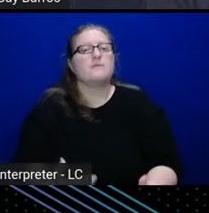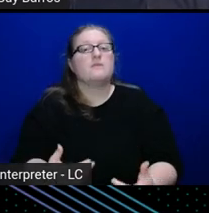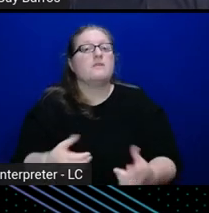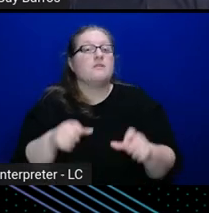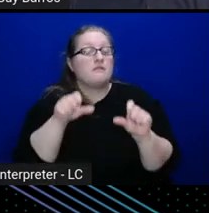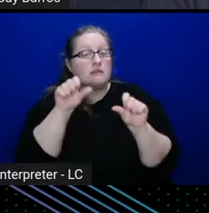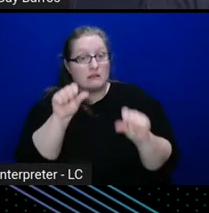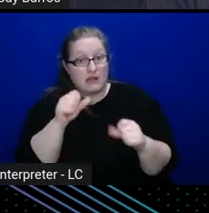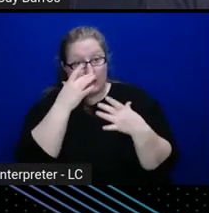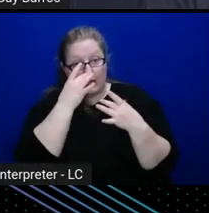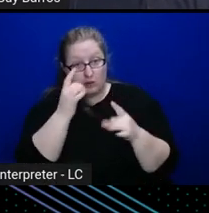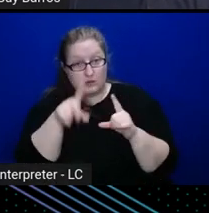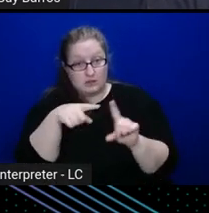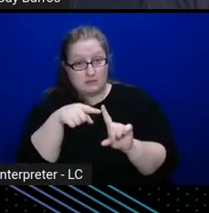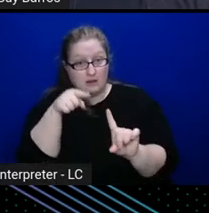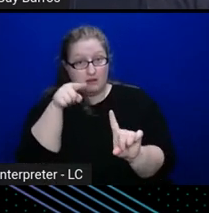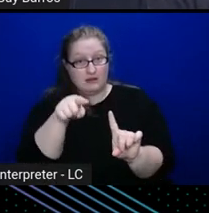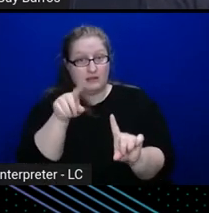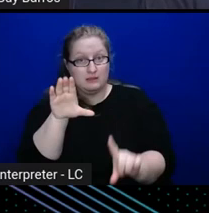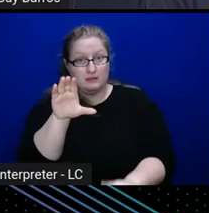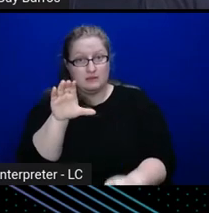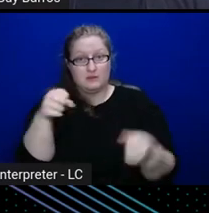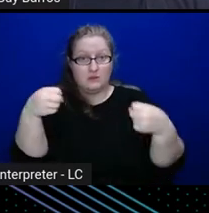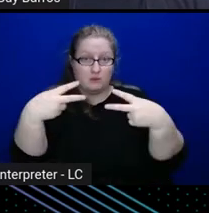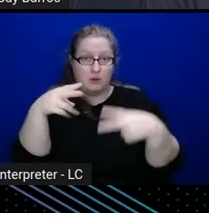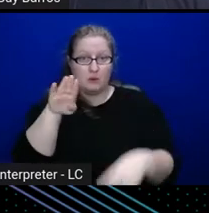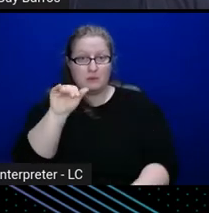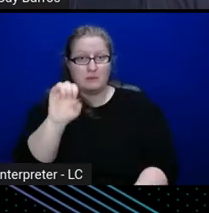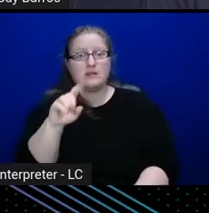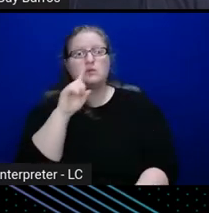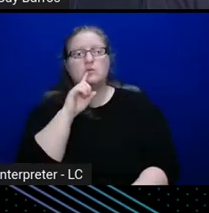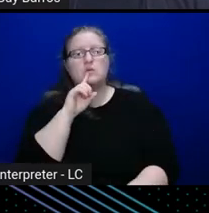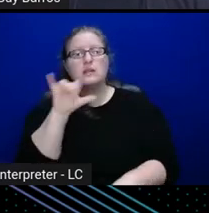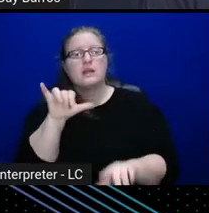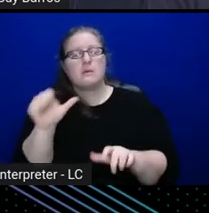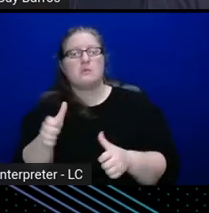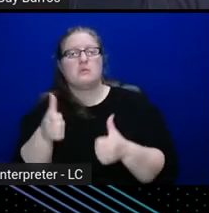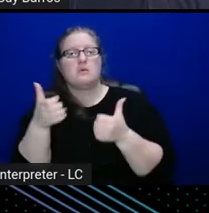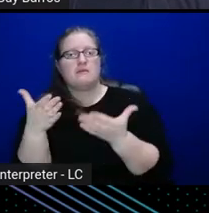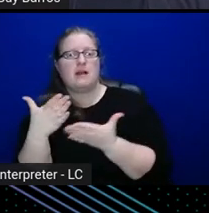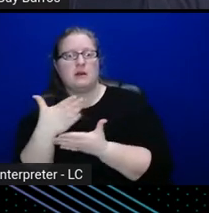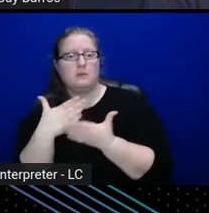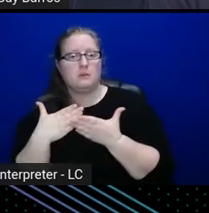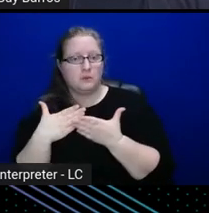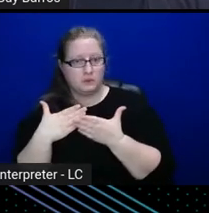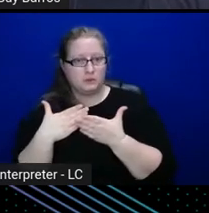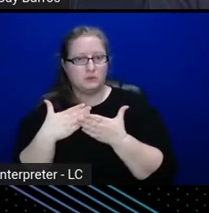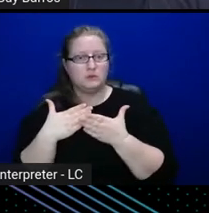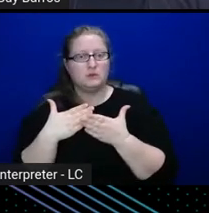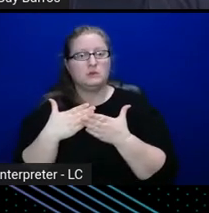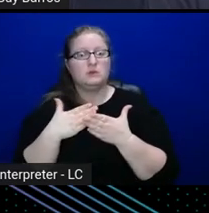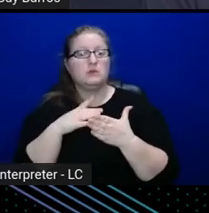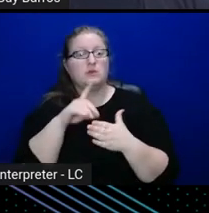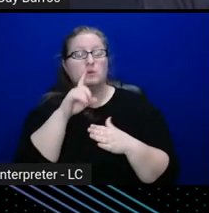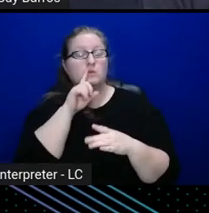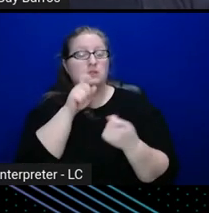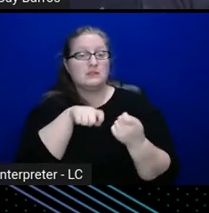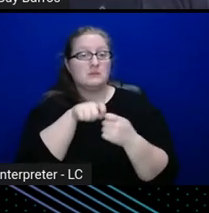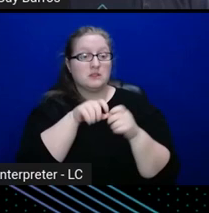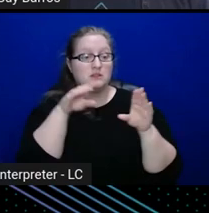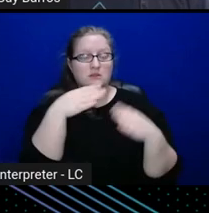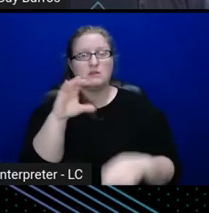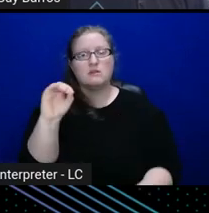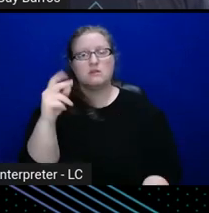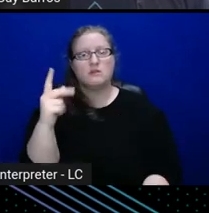this code base, it's the provider part, right, or more specifically around the octa, because